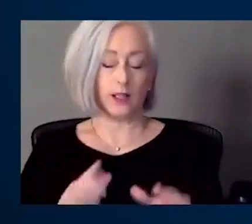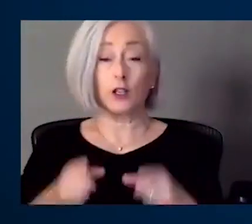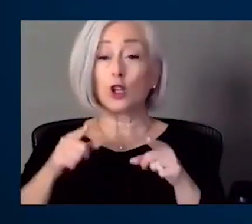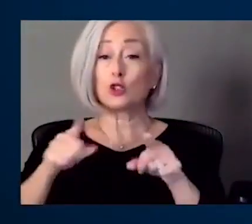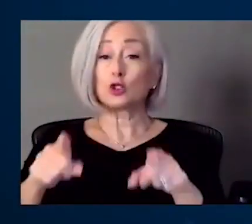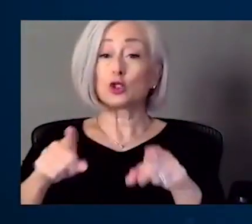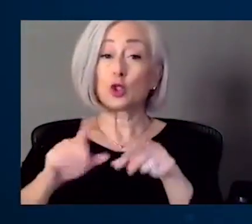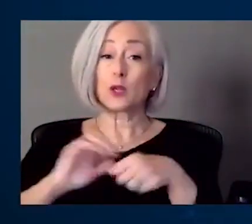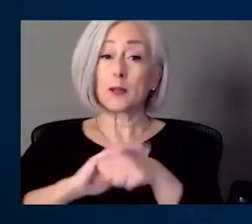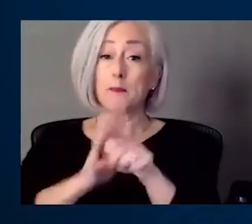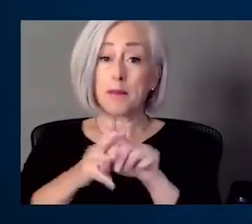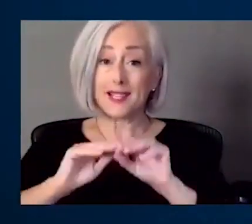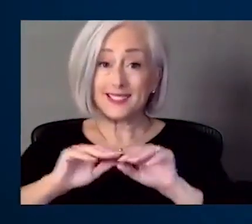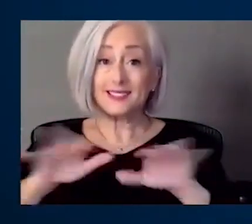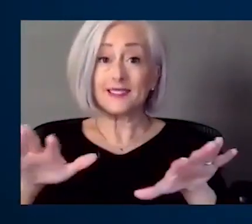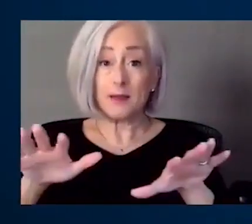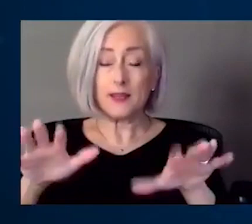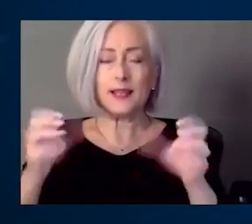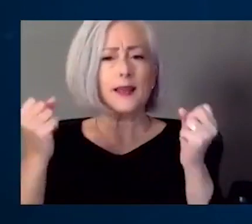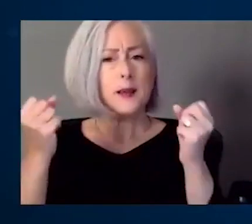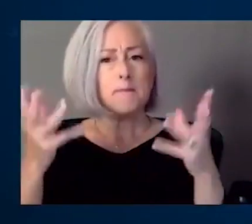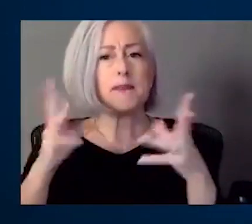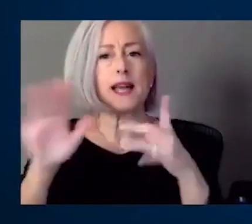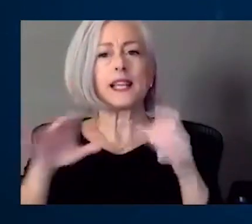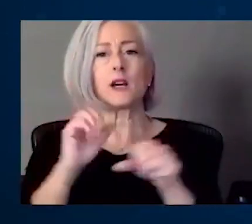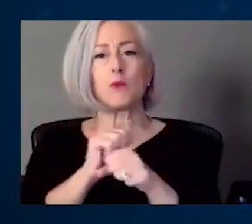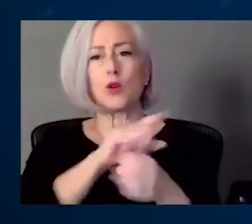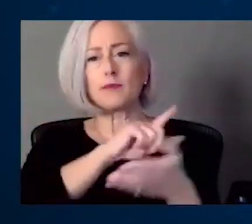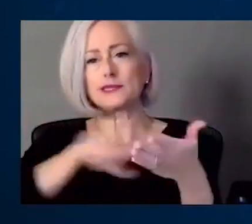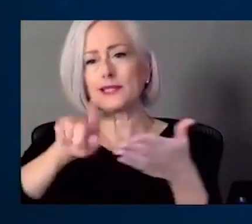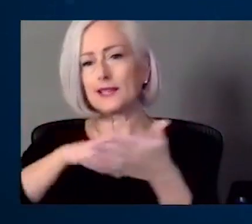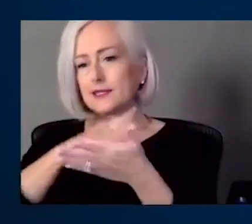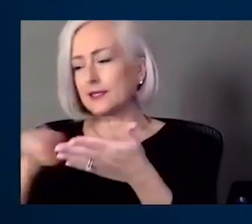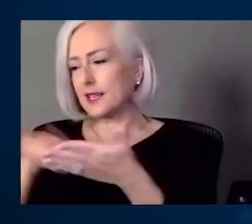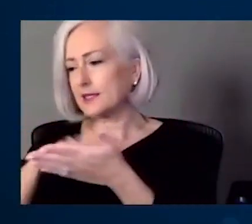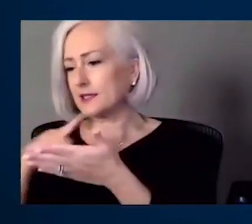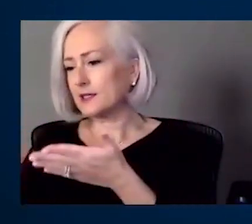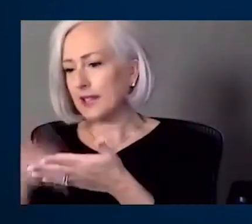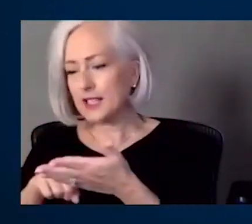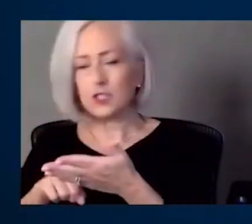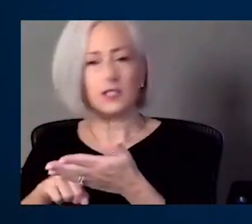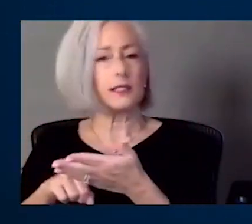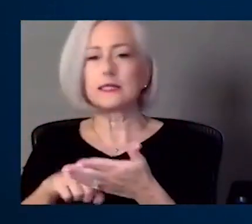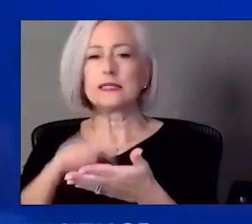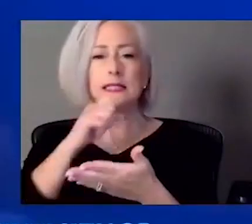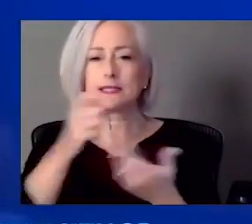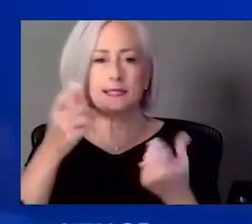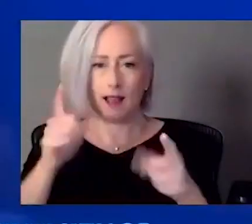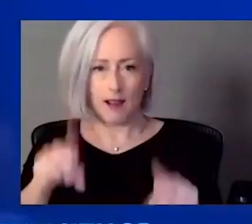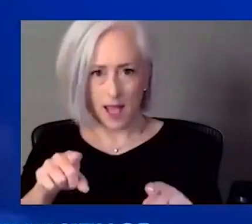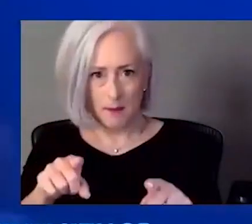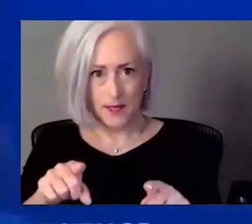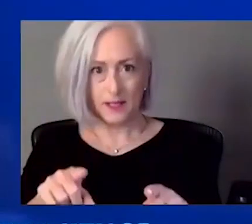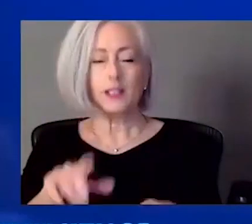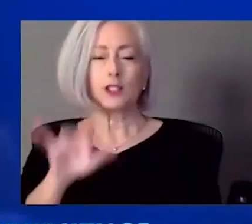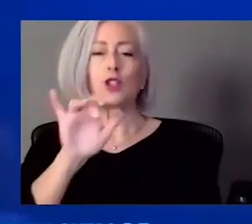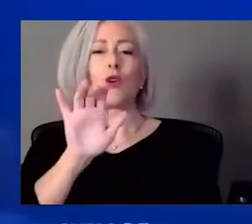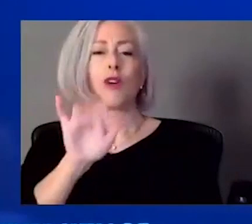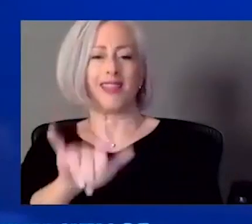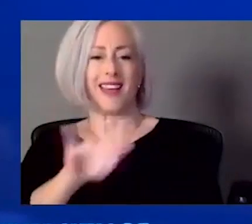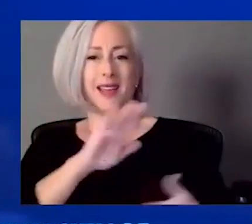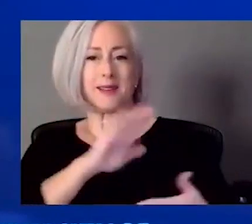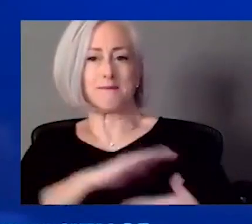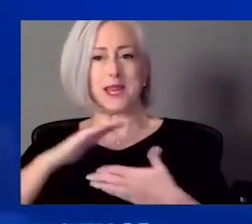uh, got canceled or left unfilled for those screenings. So the mammogram, mammogram event is great. You know, they